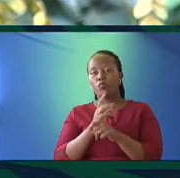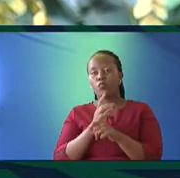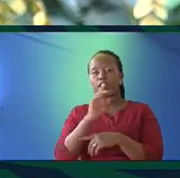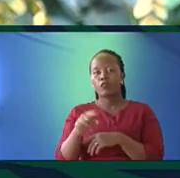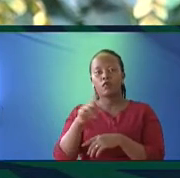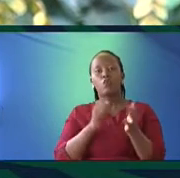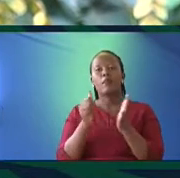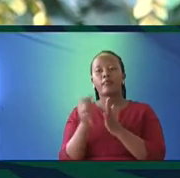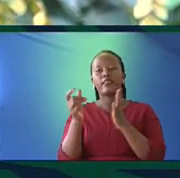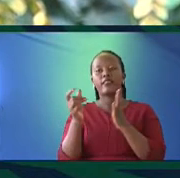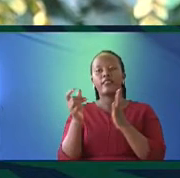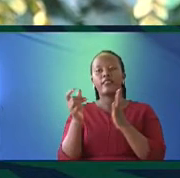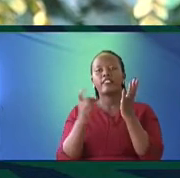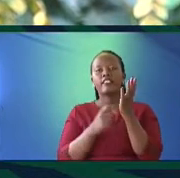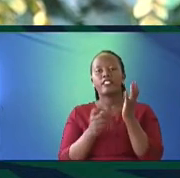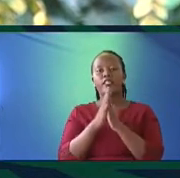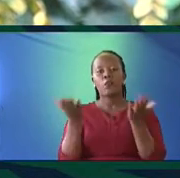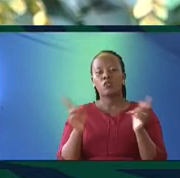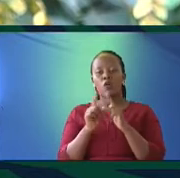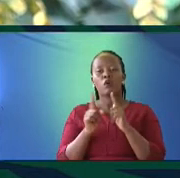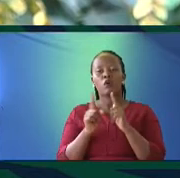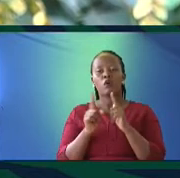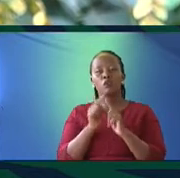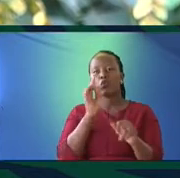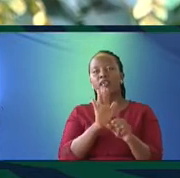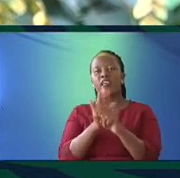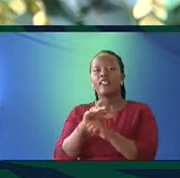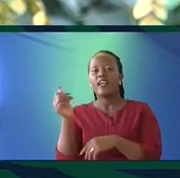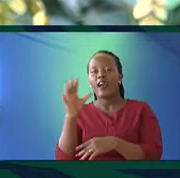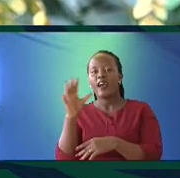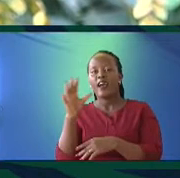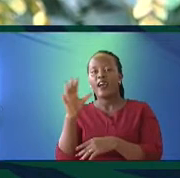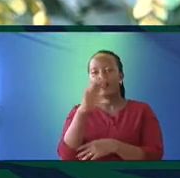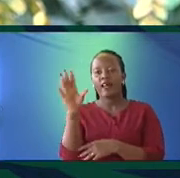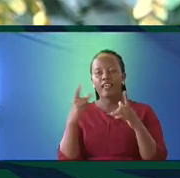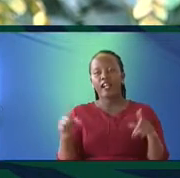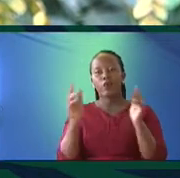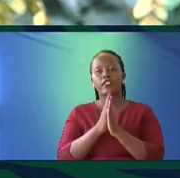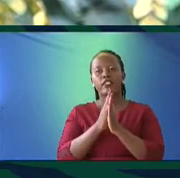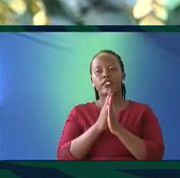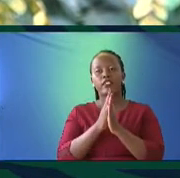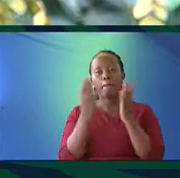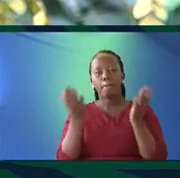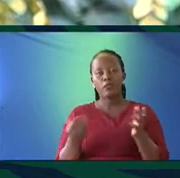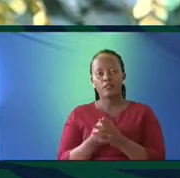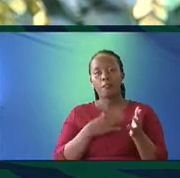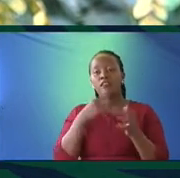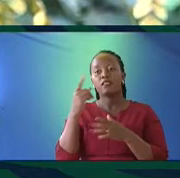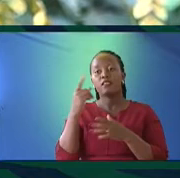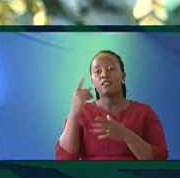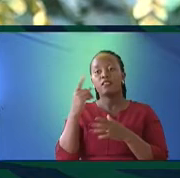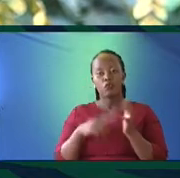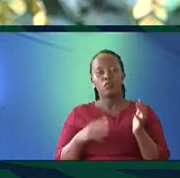publish Kiswahili books as well as many other African language books as possible. So I would say